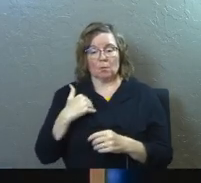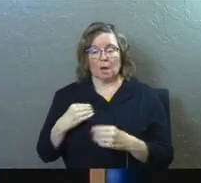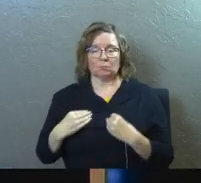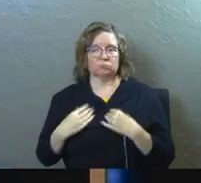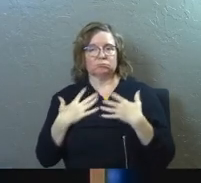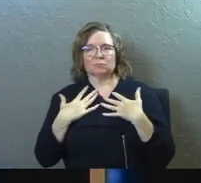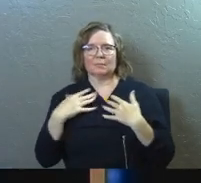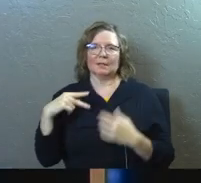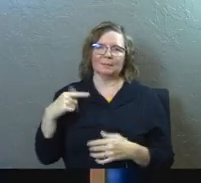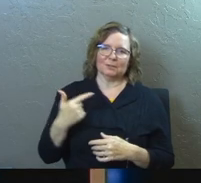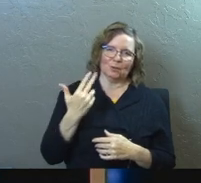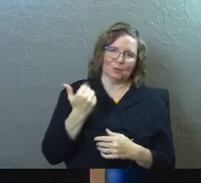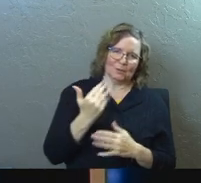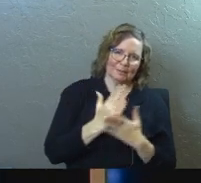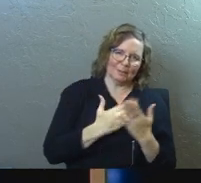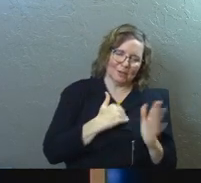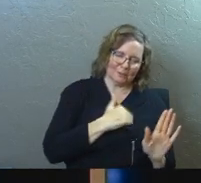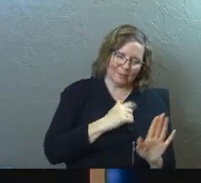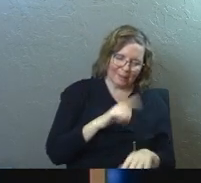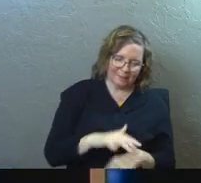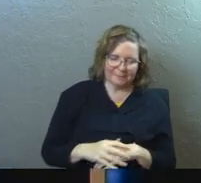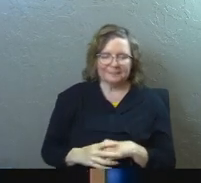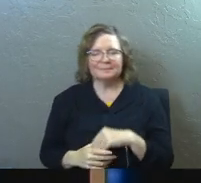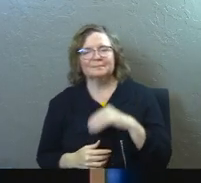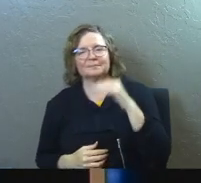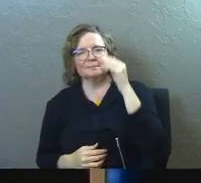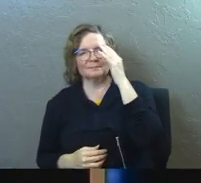delight. That's the PG-13 part. Sorry about that.